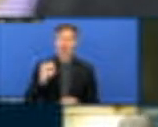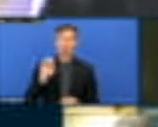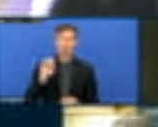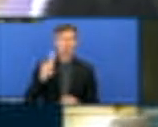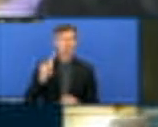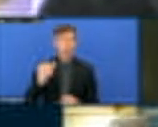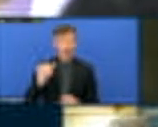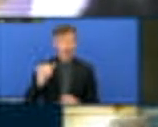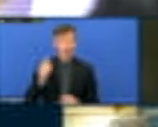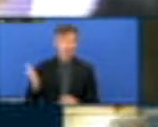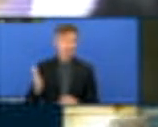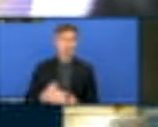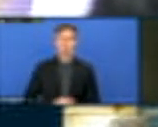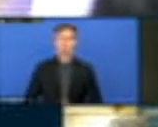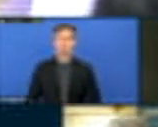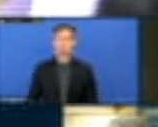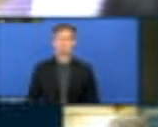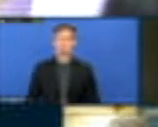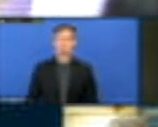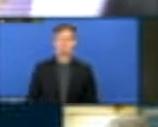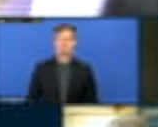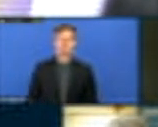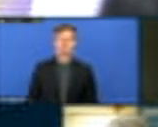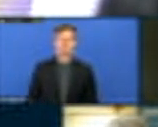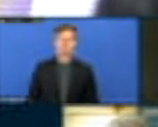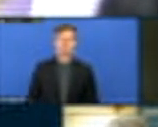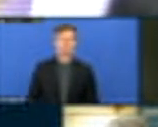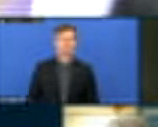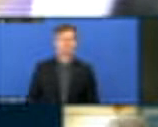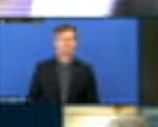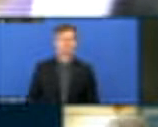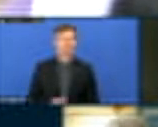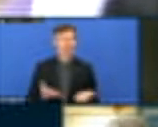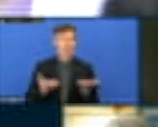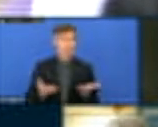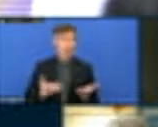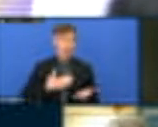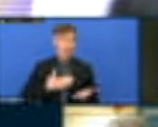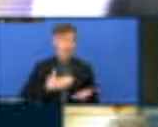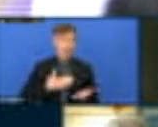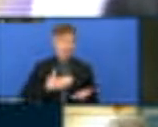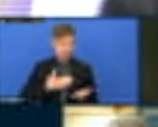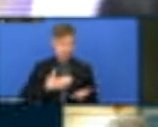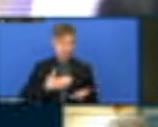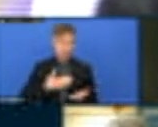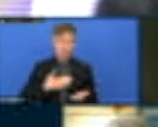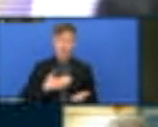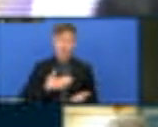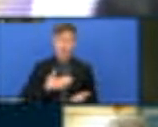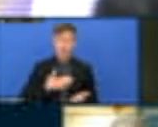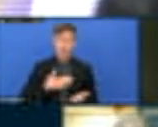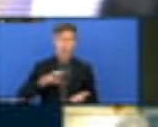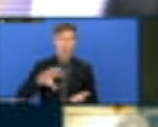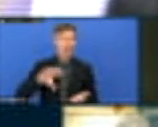So in our country, we are still undergoing our first review. However, we have some suggestions to improve the process.